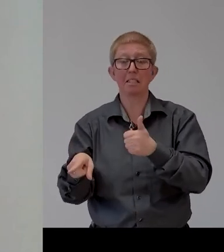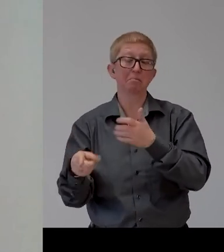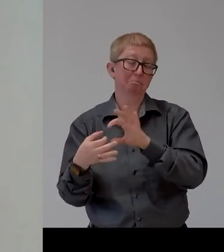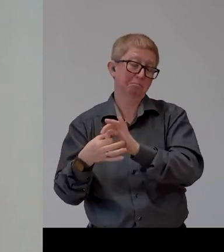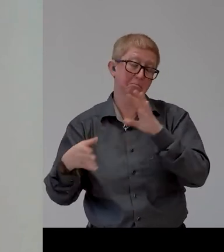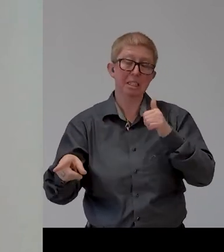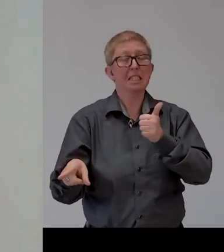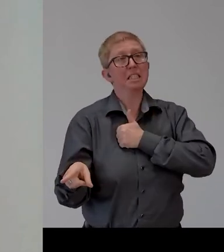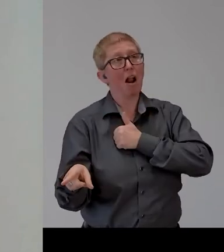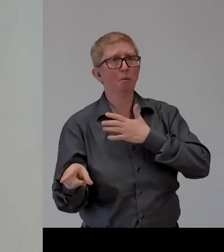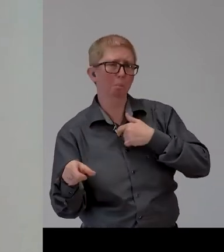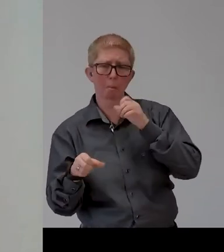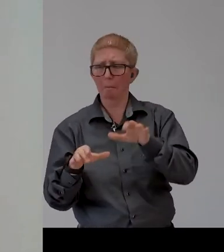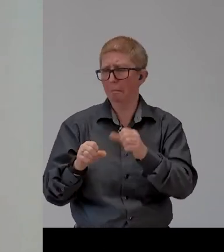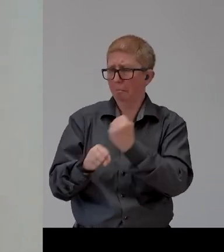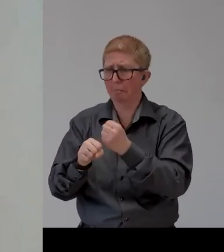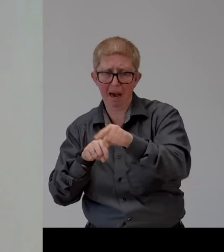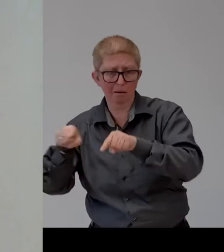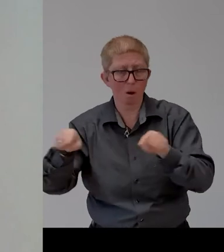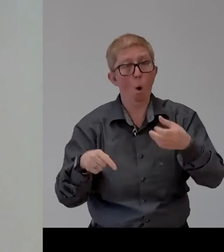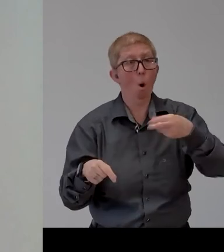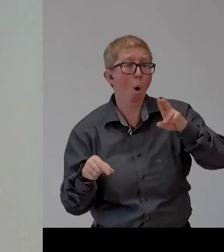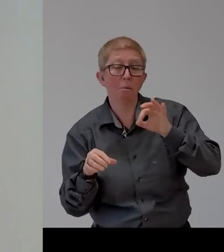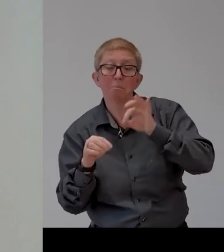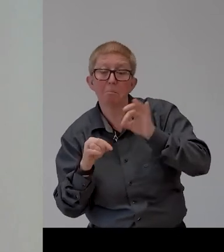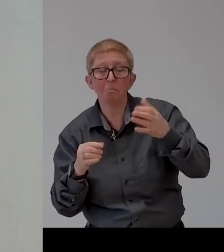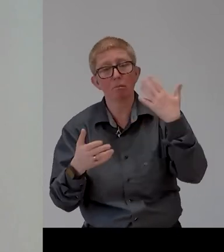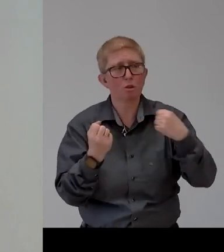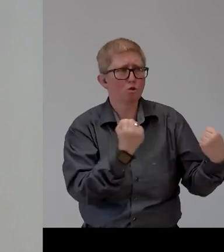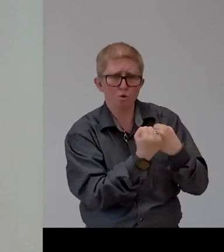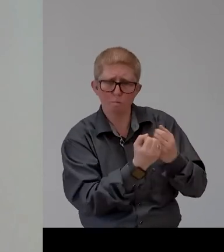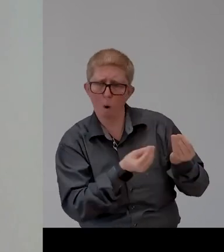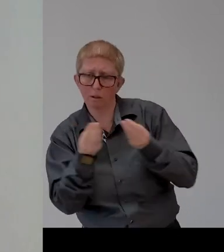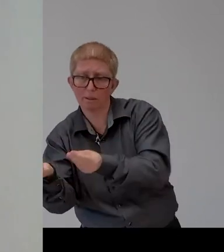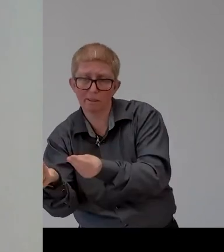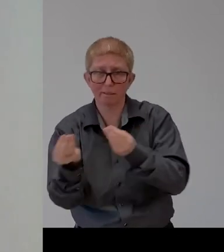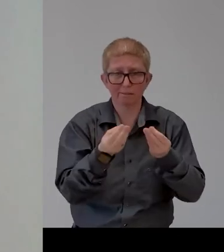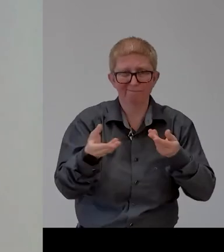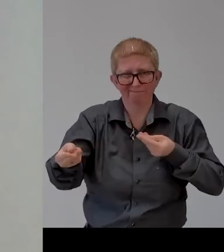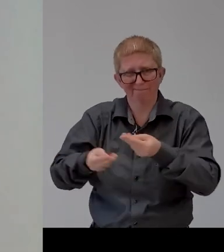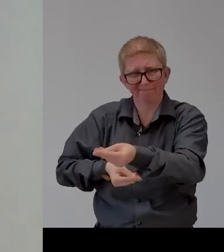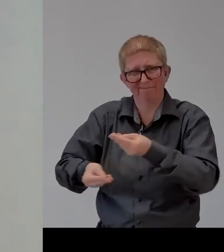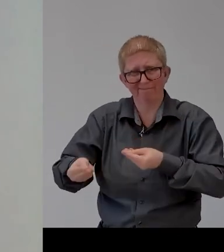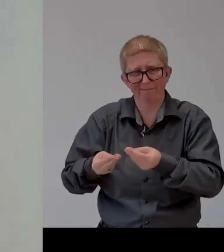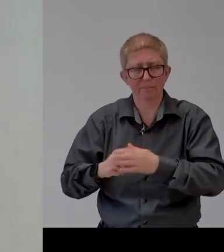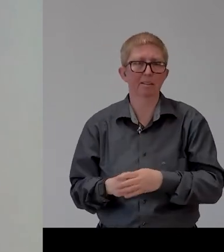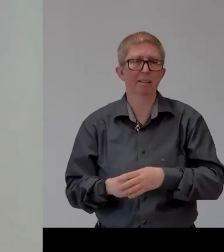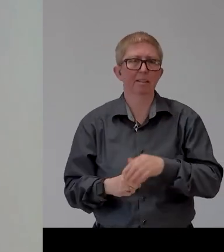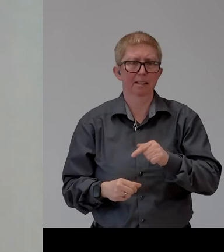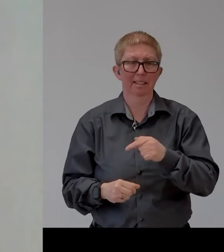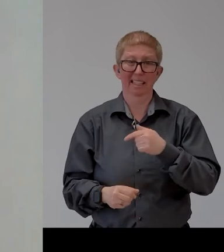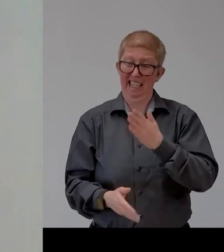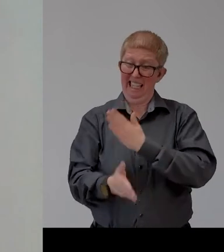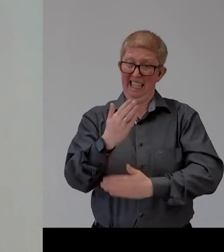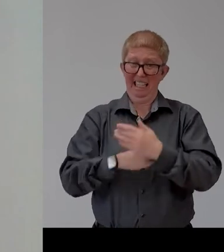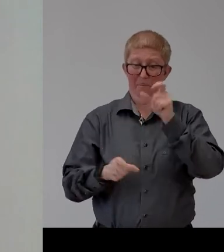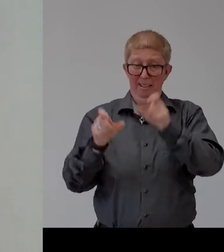what they need and how they can be helped but it makes it easier if you establish an honest and open dialogue with the